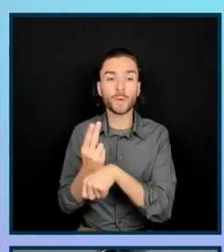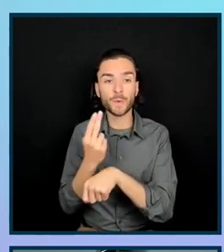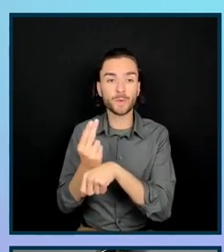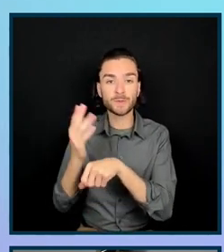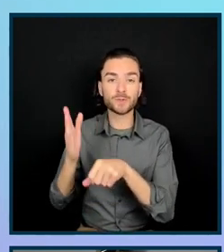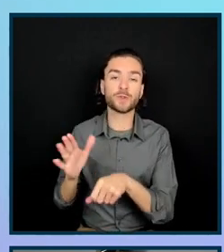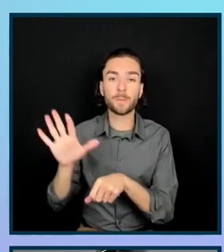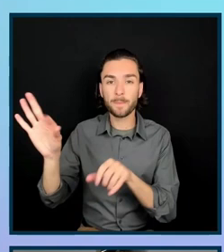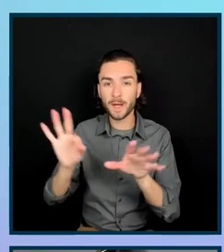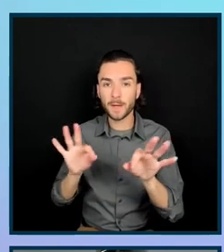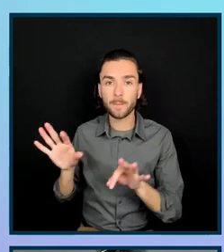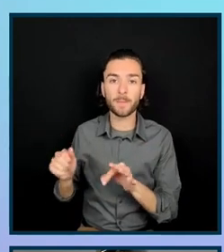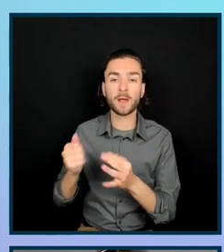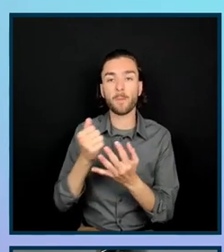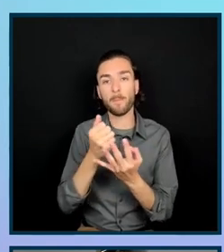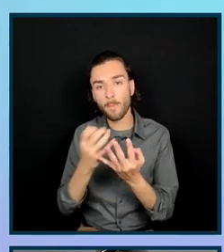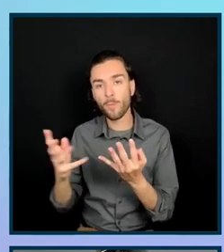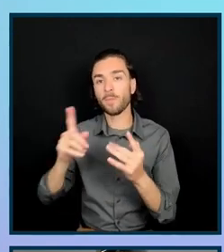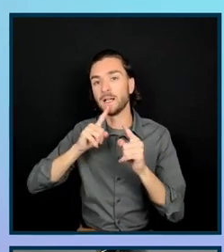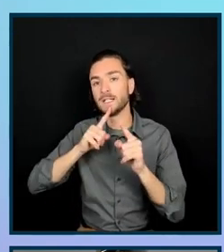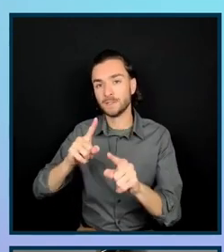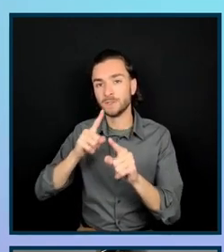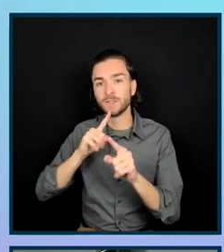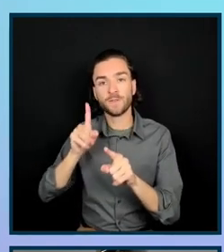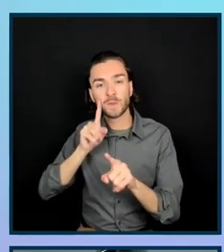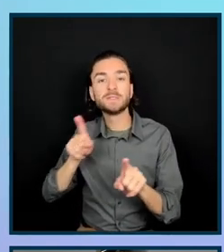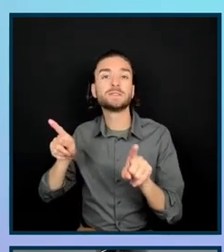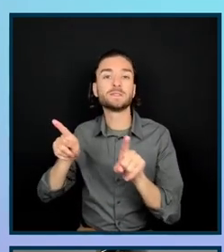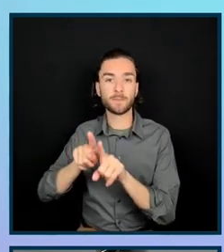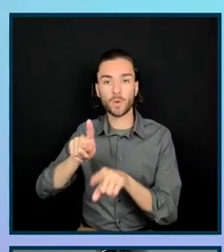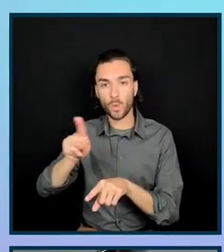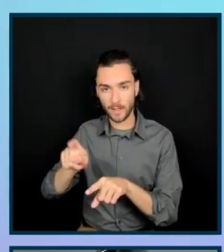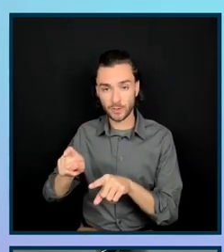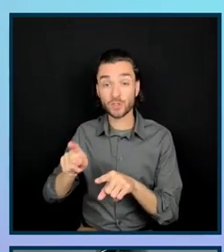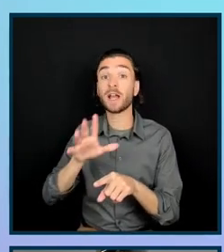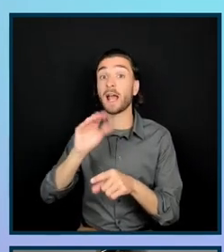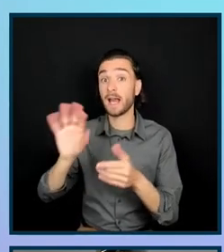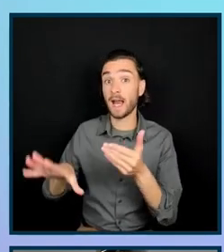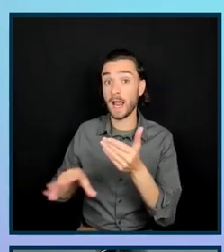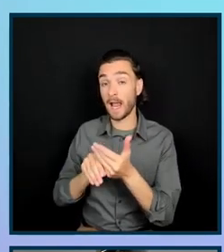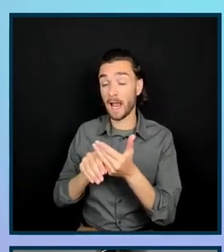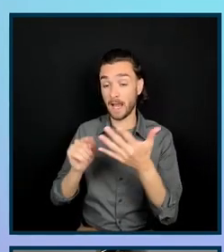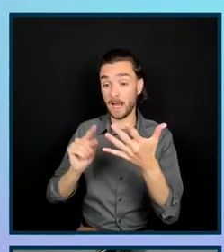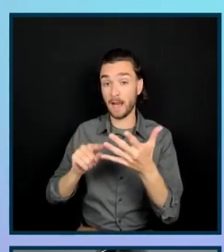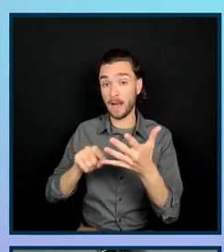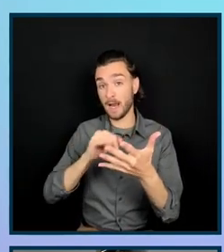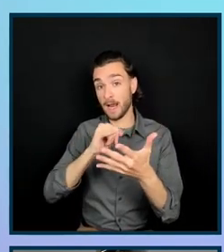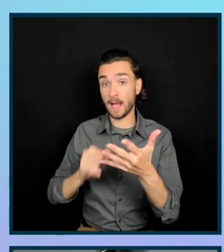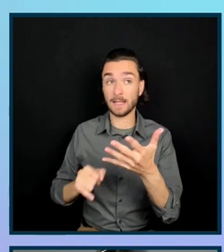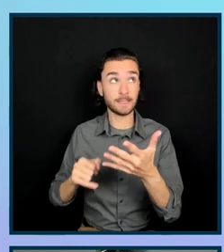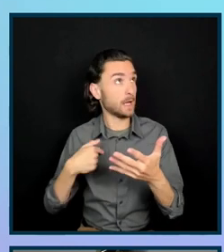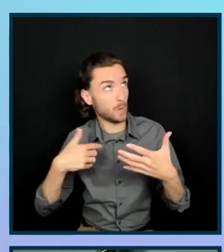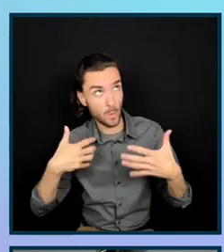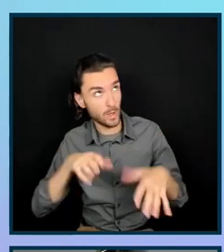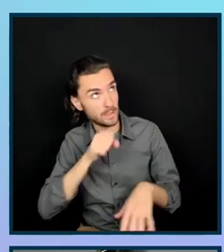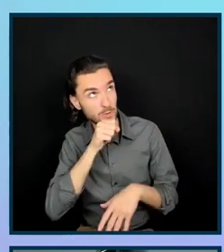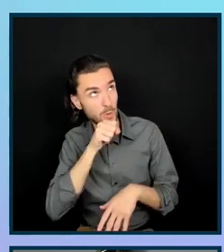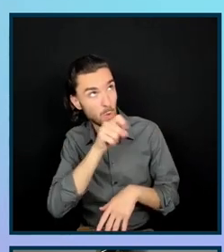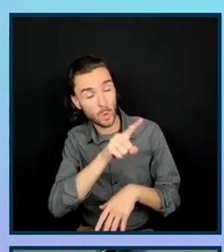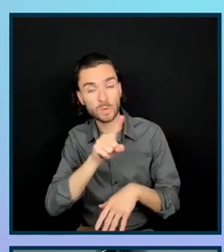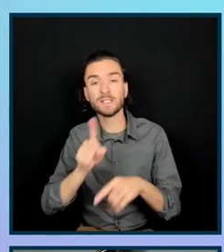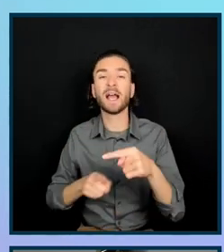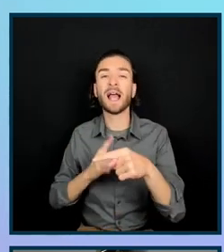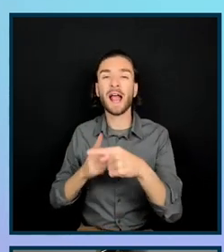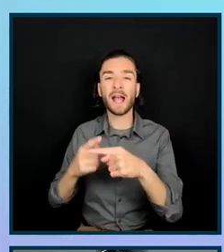for each of the questions itself. And we're always providing an option, I choose not to disclose, as well as an open field to actually type in their answer